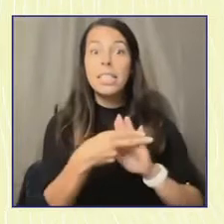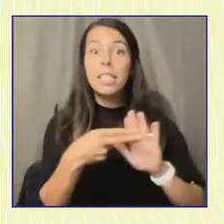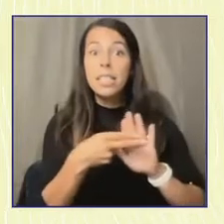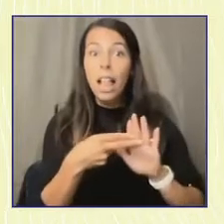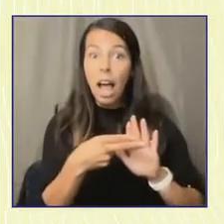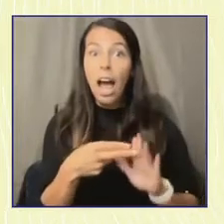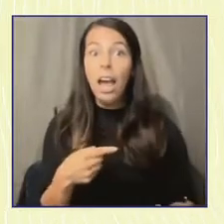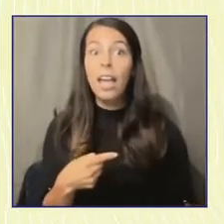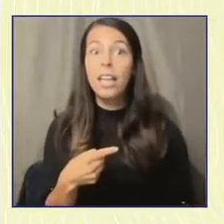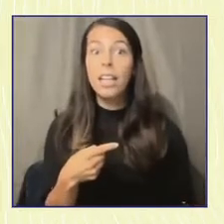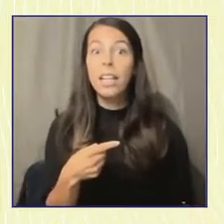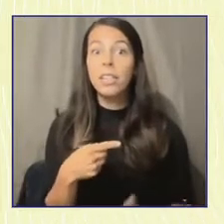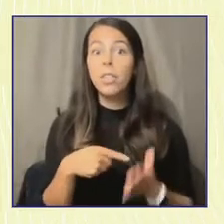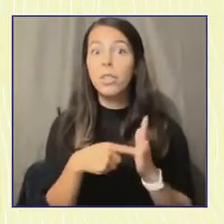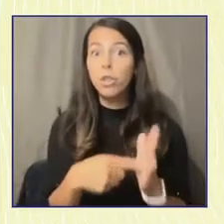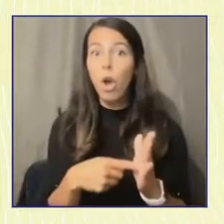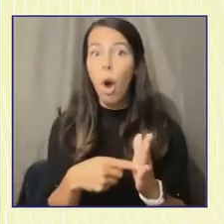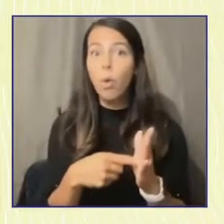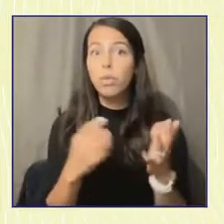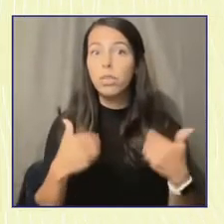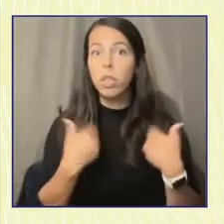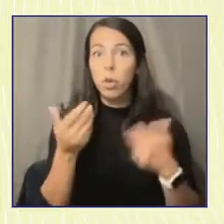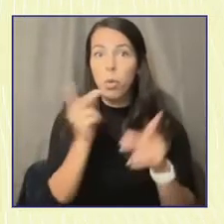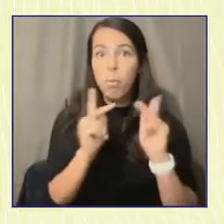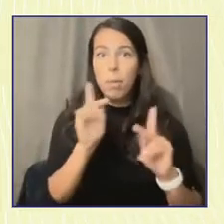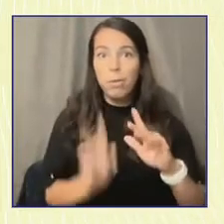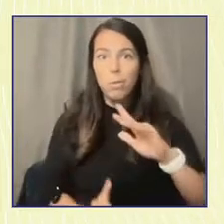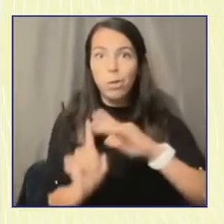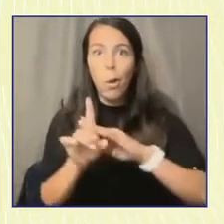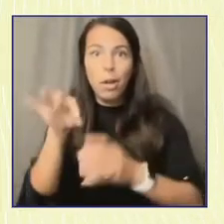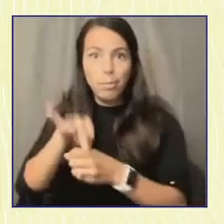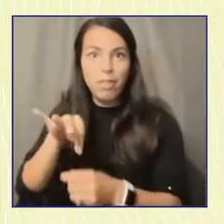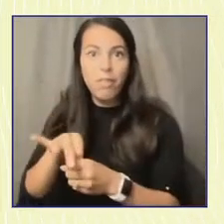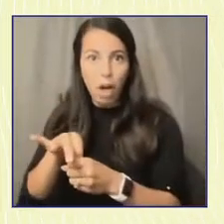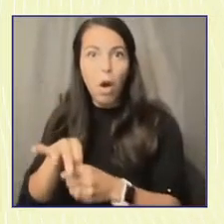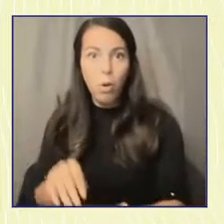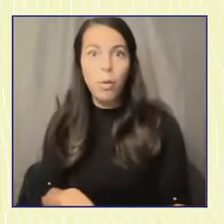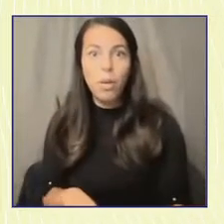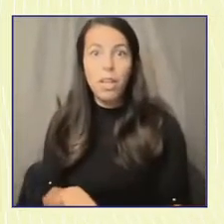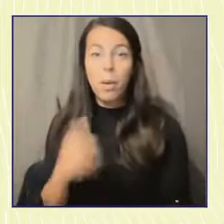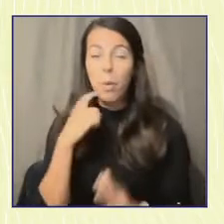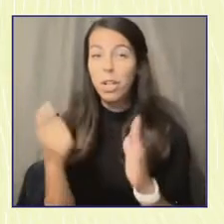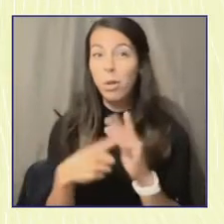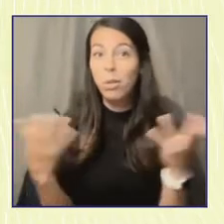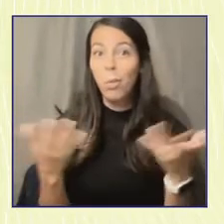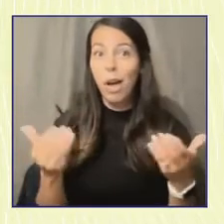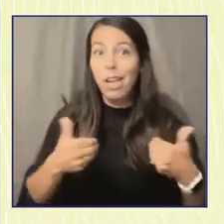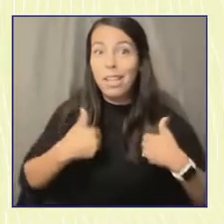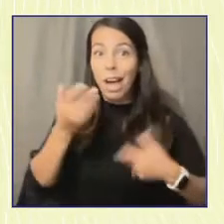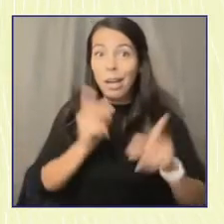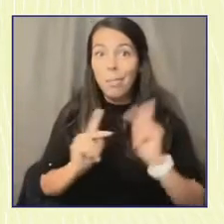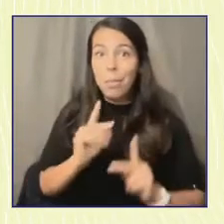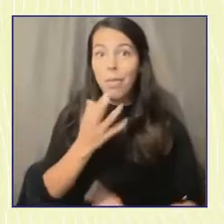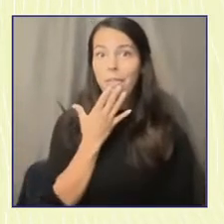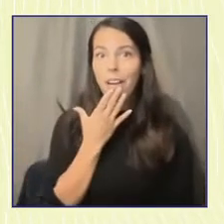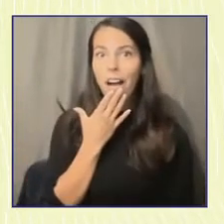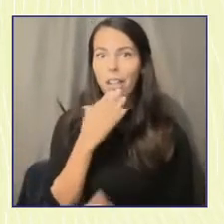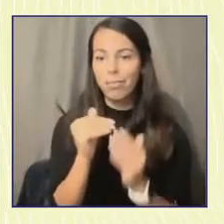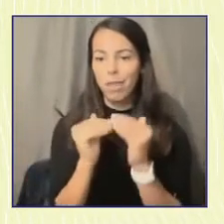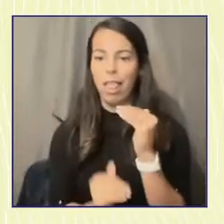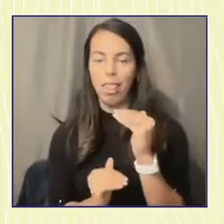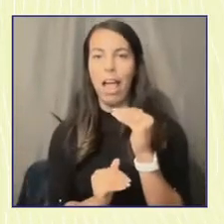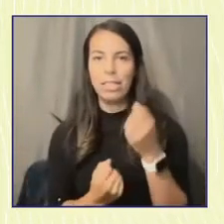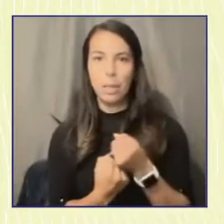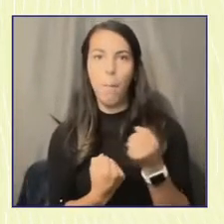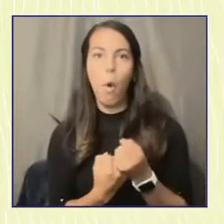turnout over the last 50 years is that young people of color have been supported far less than white youth. And we can see that